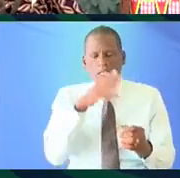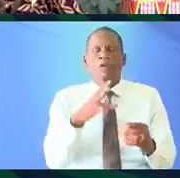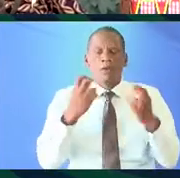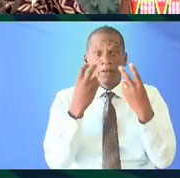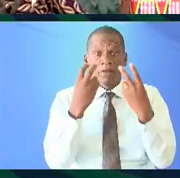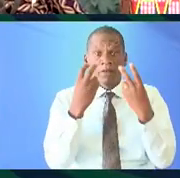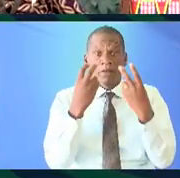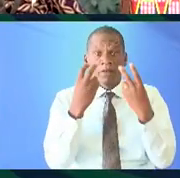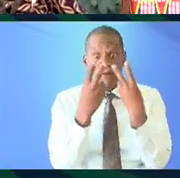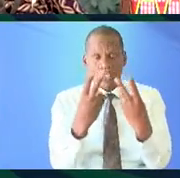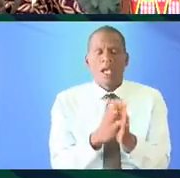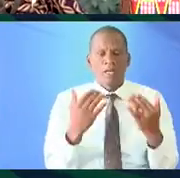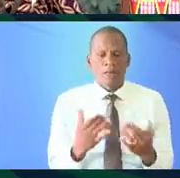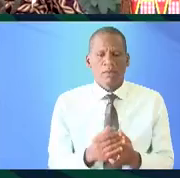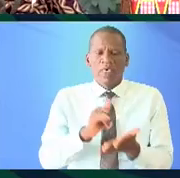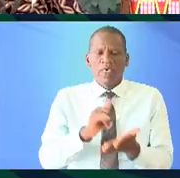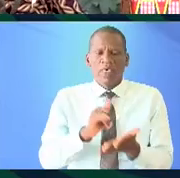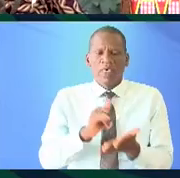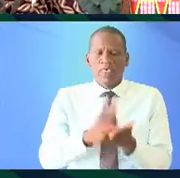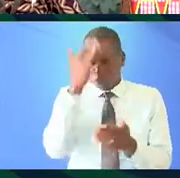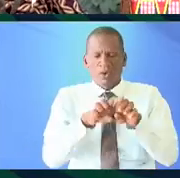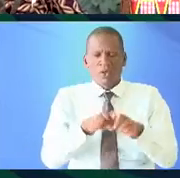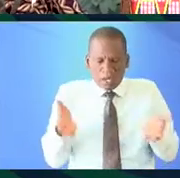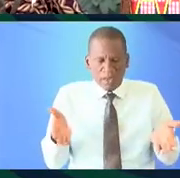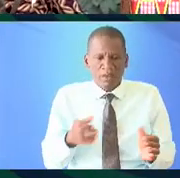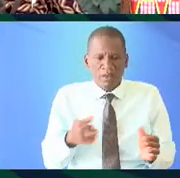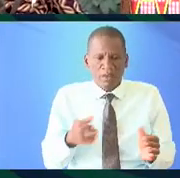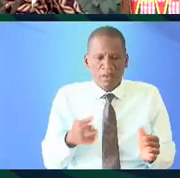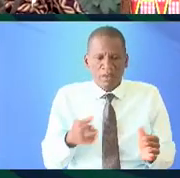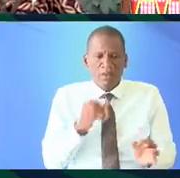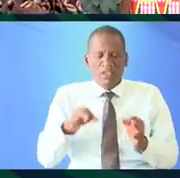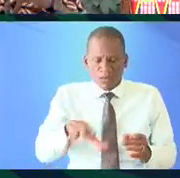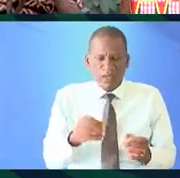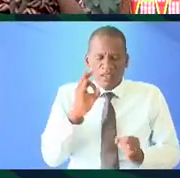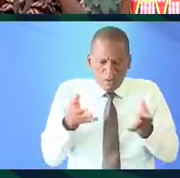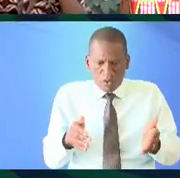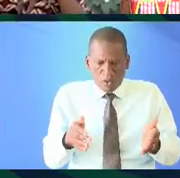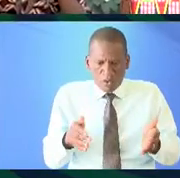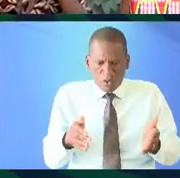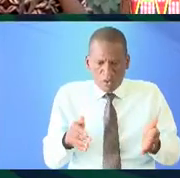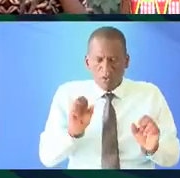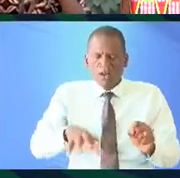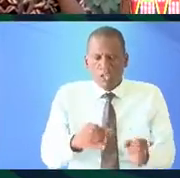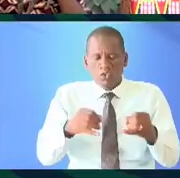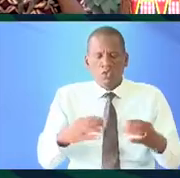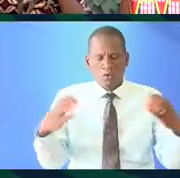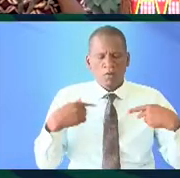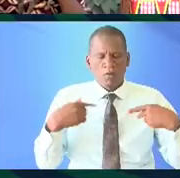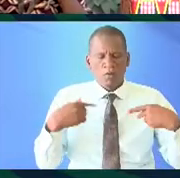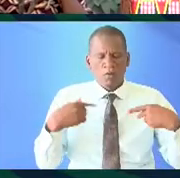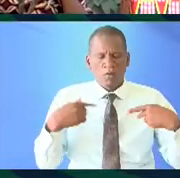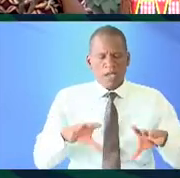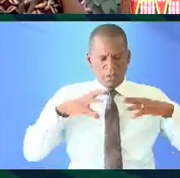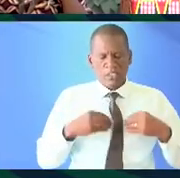about visuals and that's why even currently you find the younger generation has